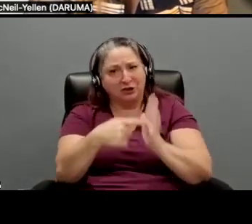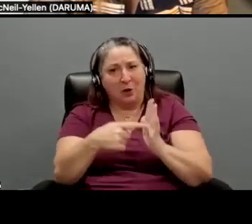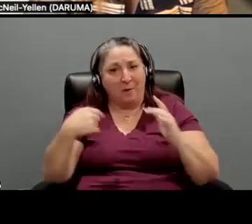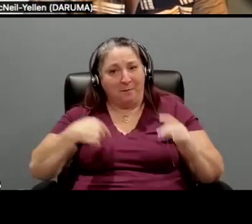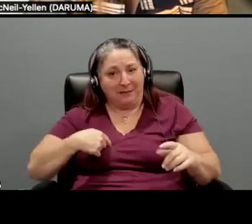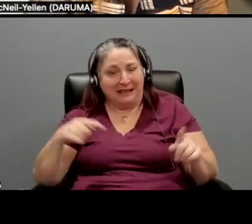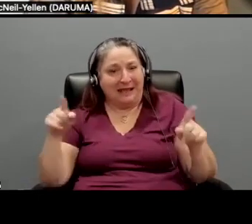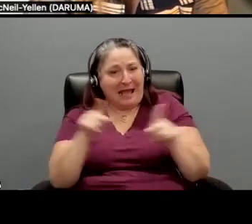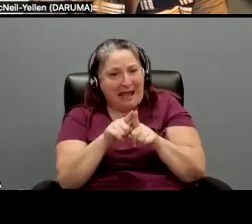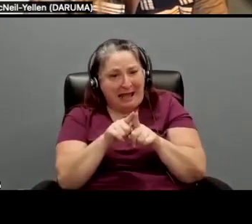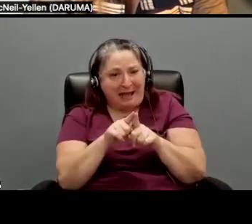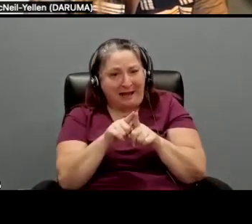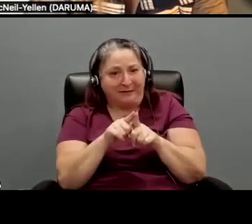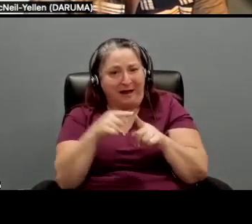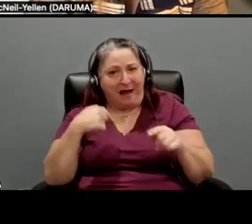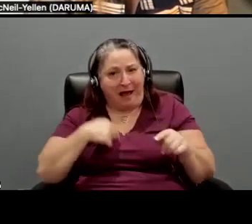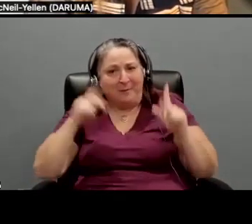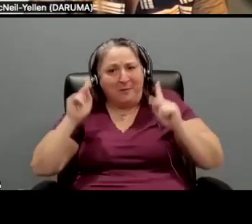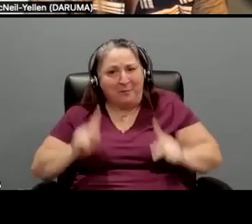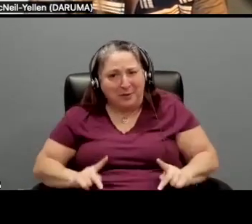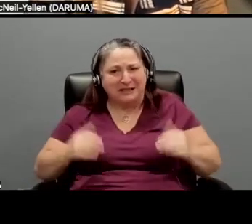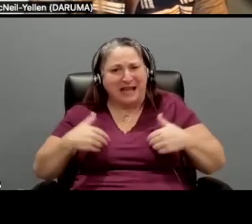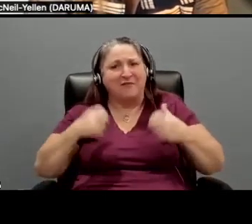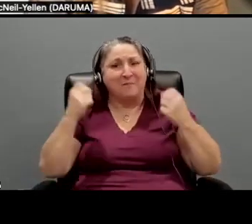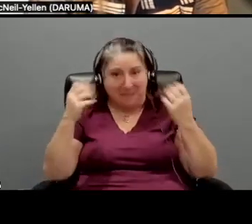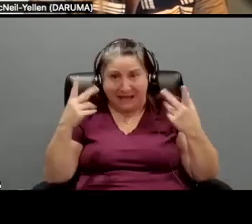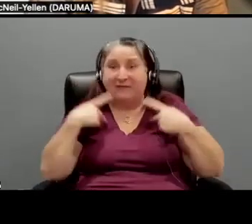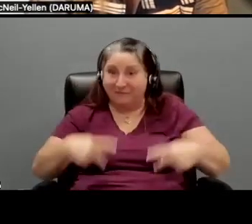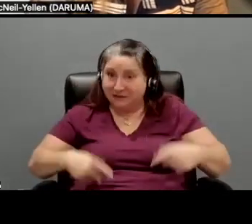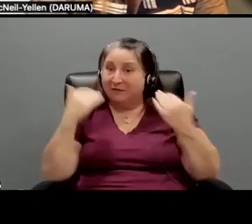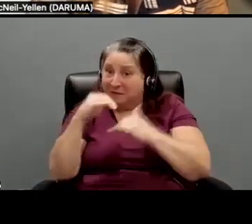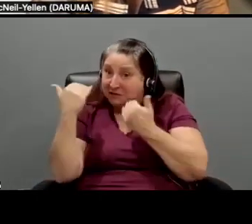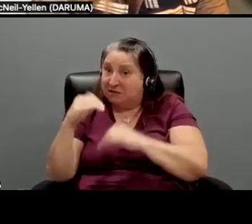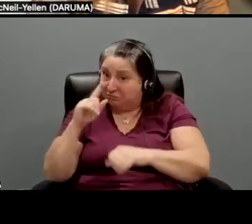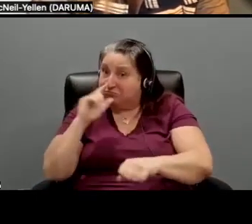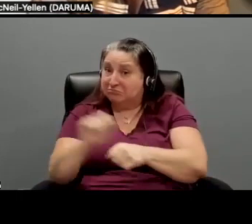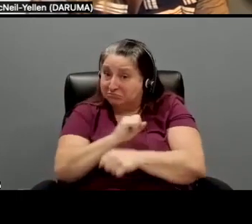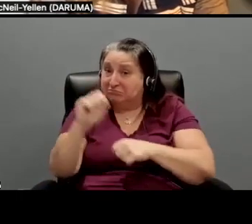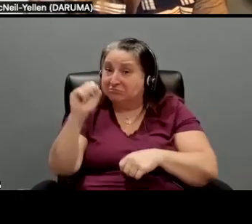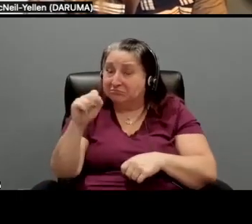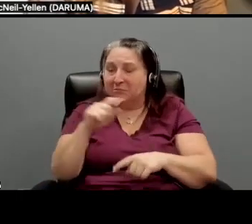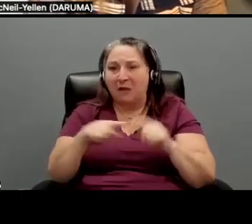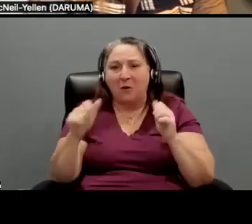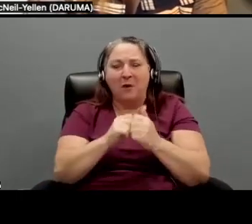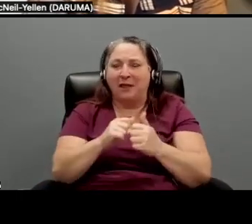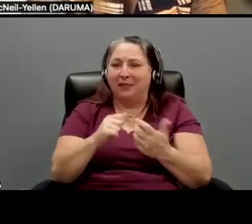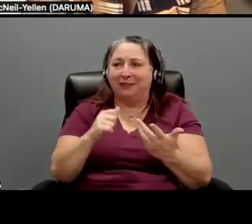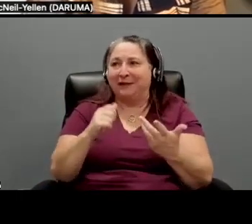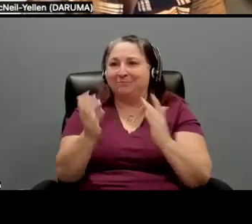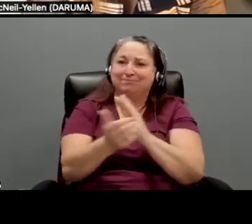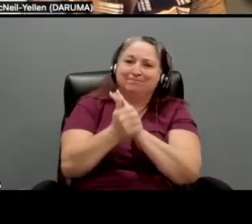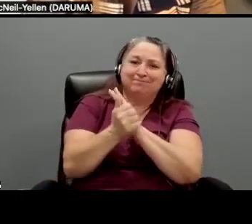take this person who really has a lot of physical limitation. And with the art form of, of,